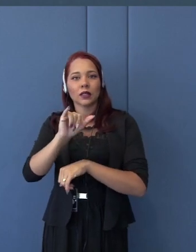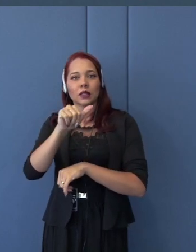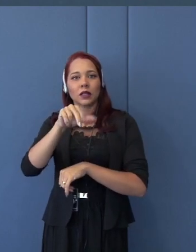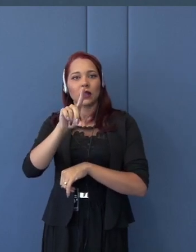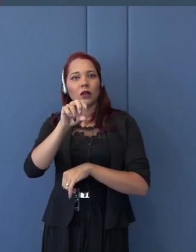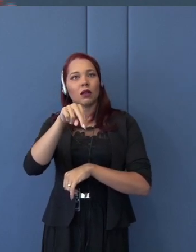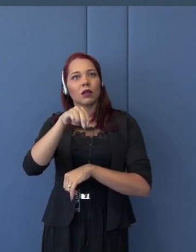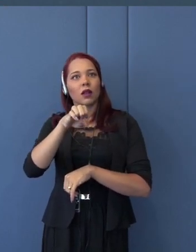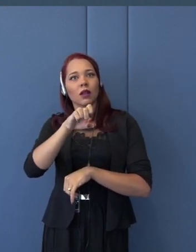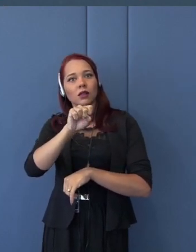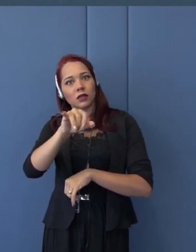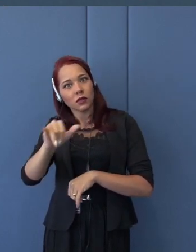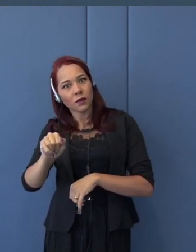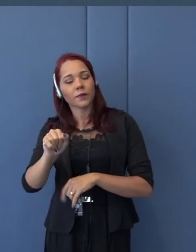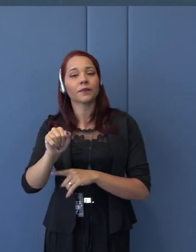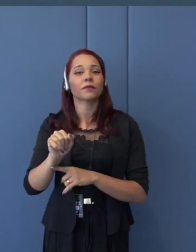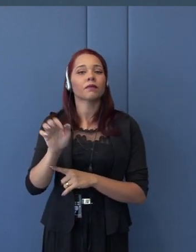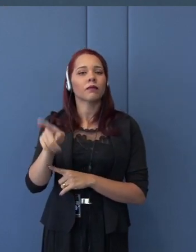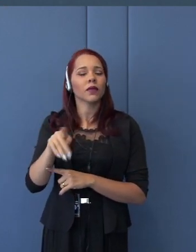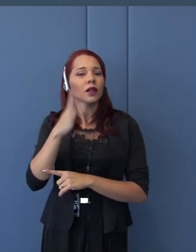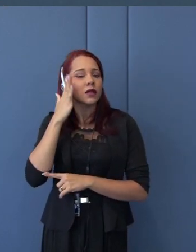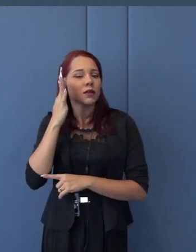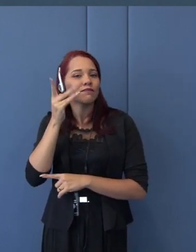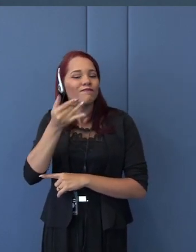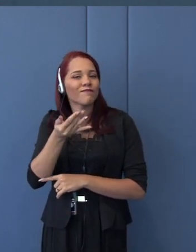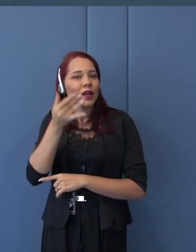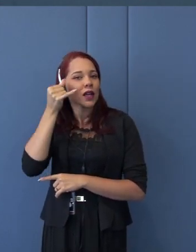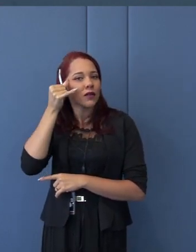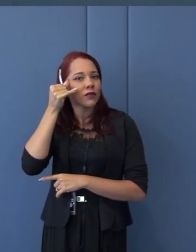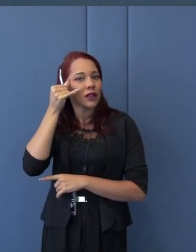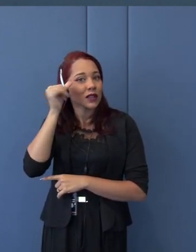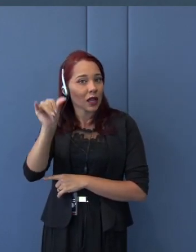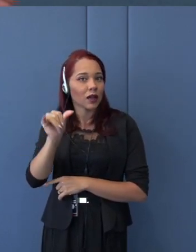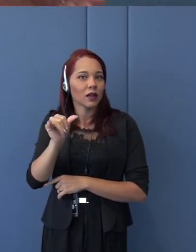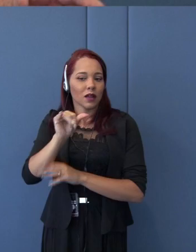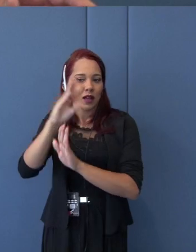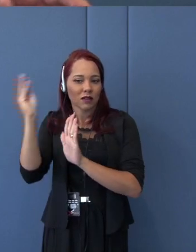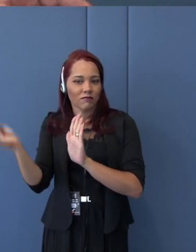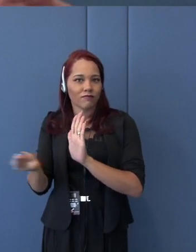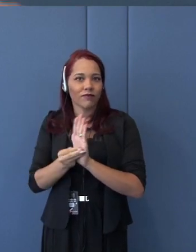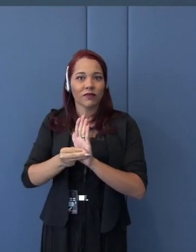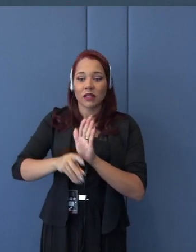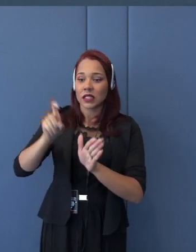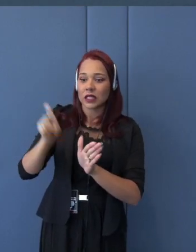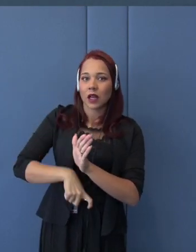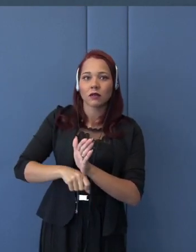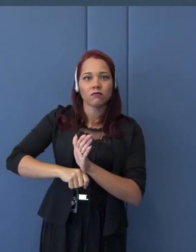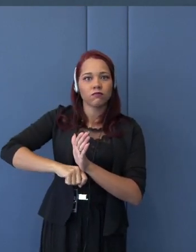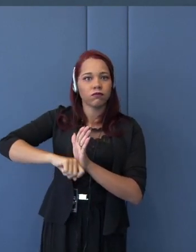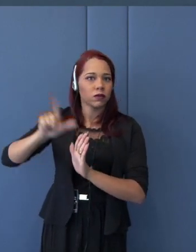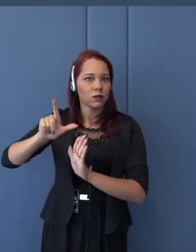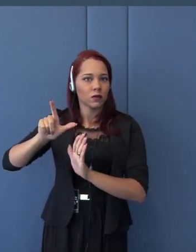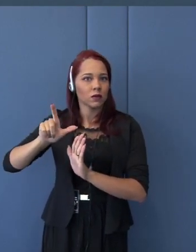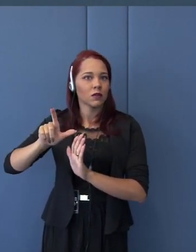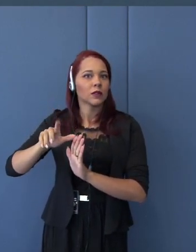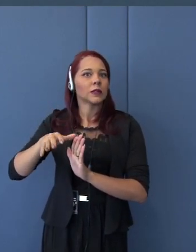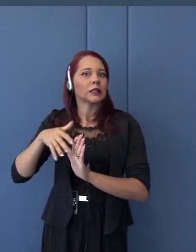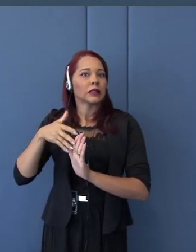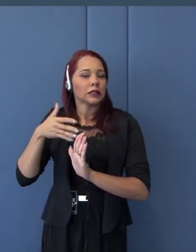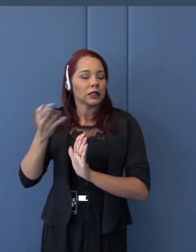to, you know, avoid those impositions of high duties, those Japanese companies wanted Japan to